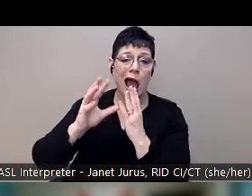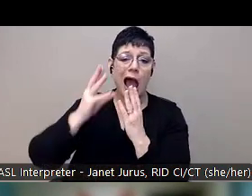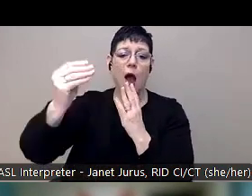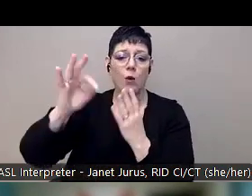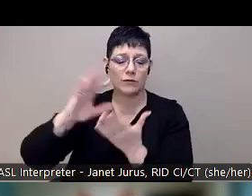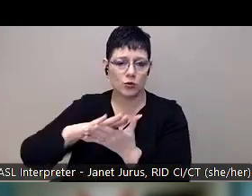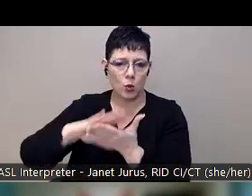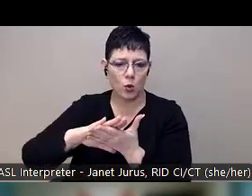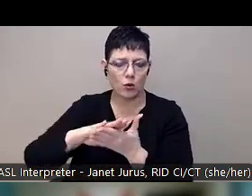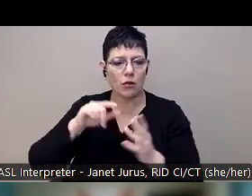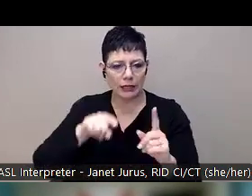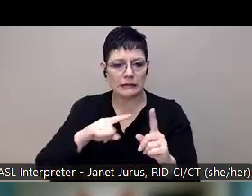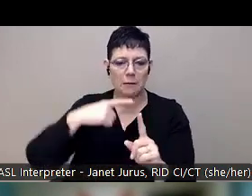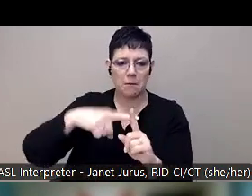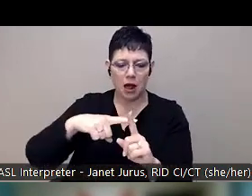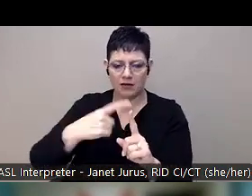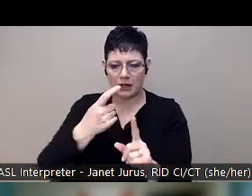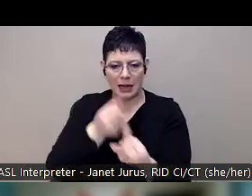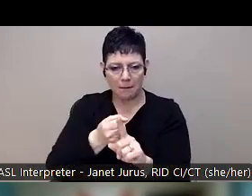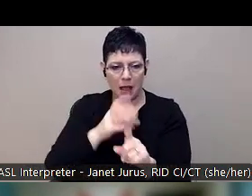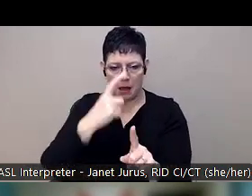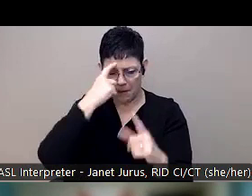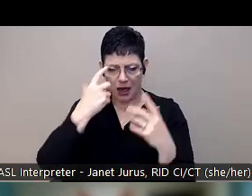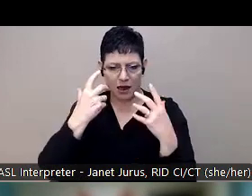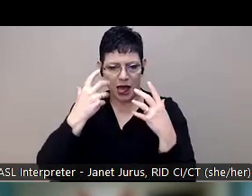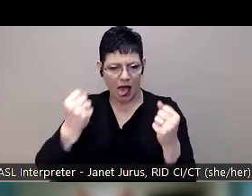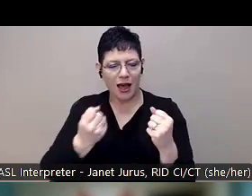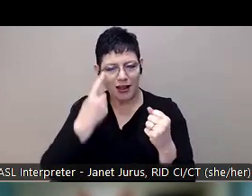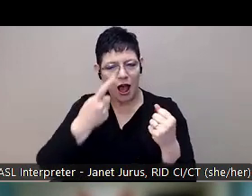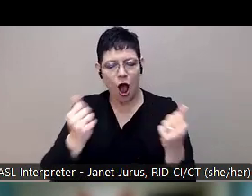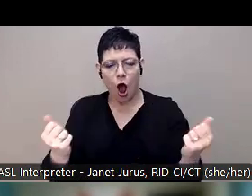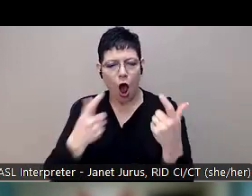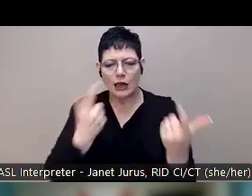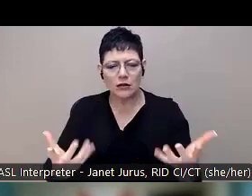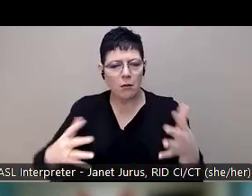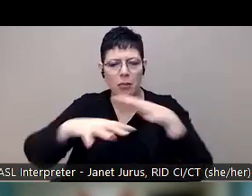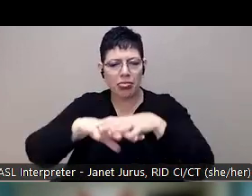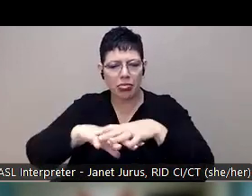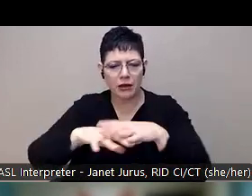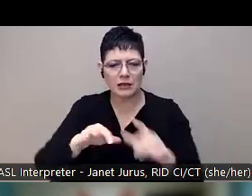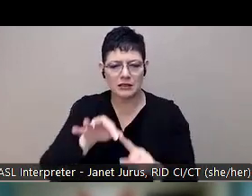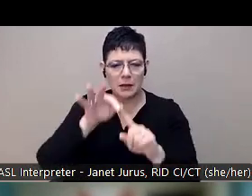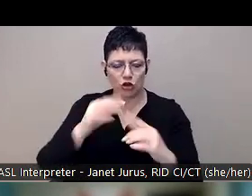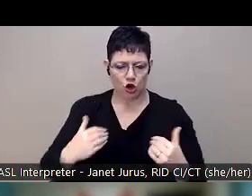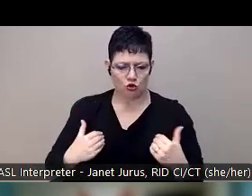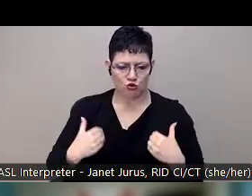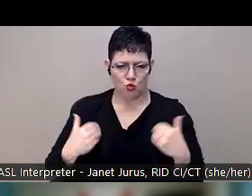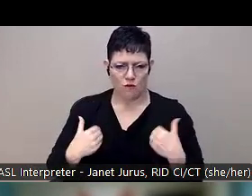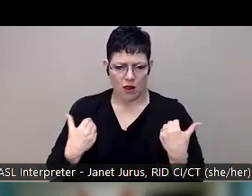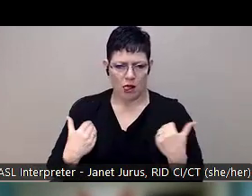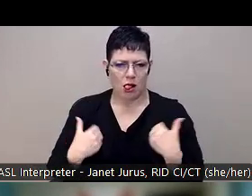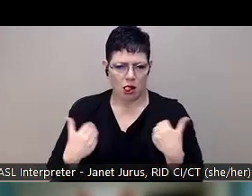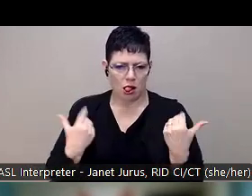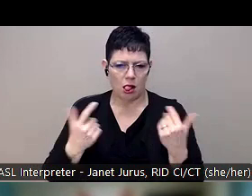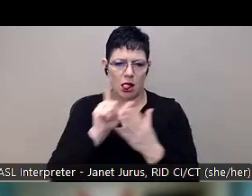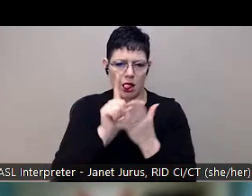their mental health. again, all of these things are connected together, particularly in the juvenile justice system. There's